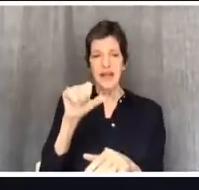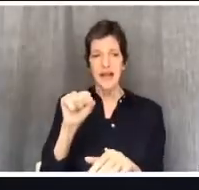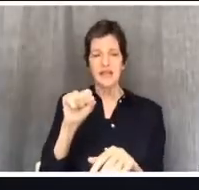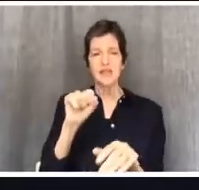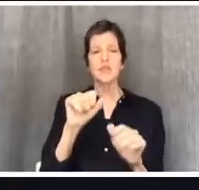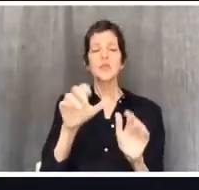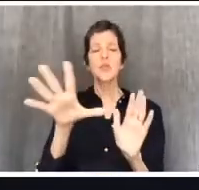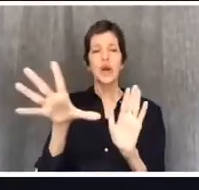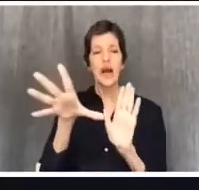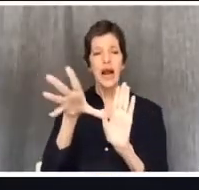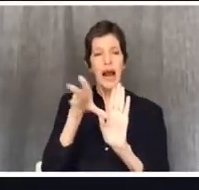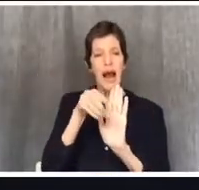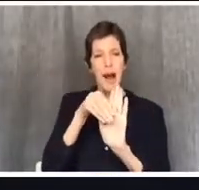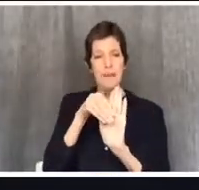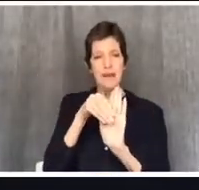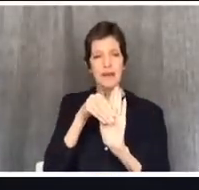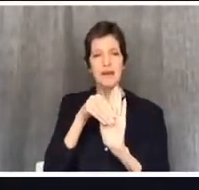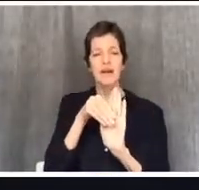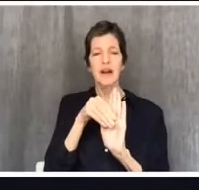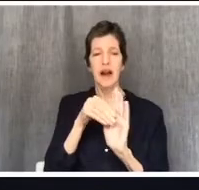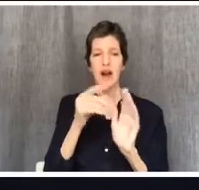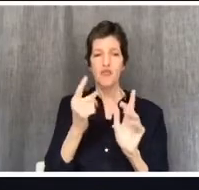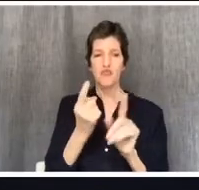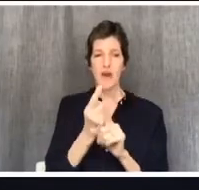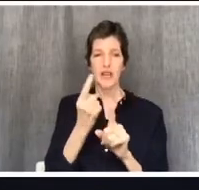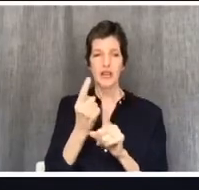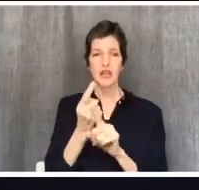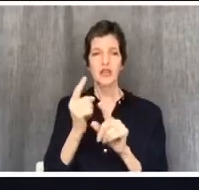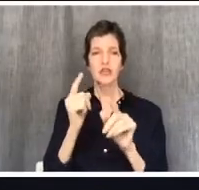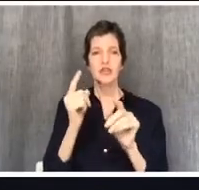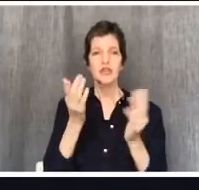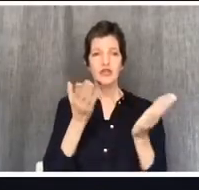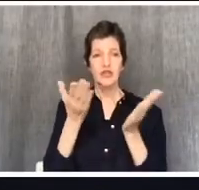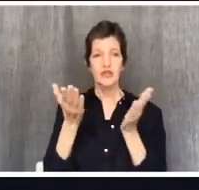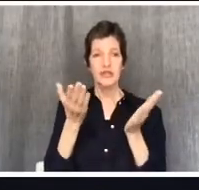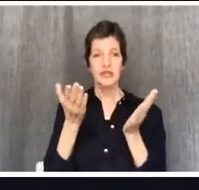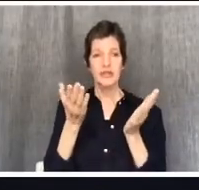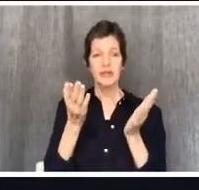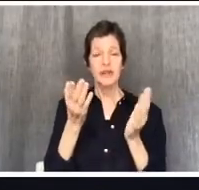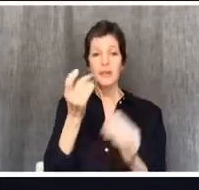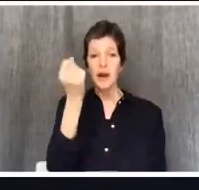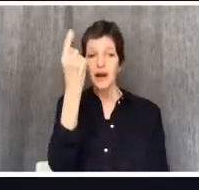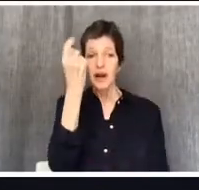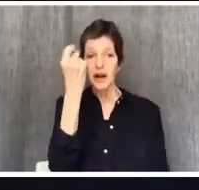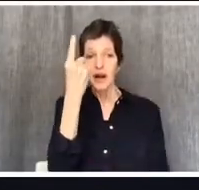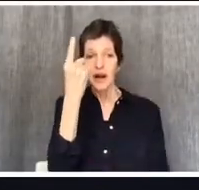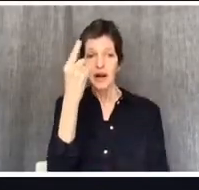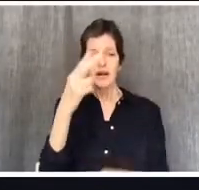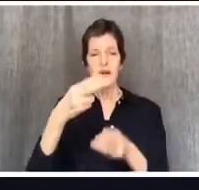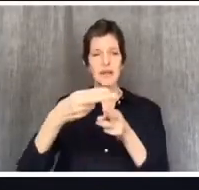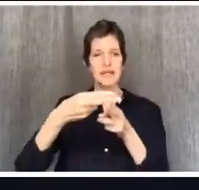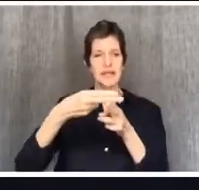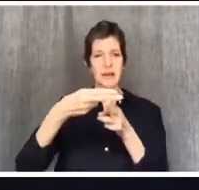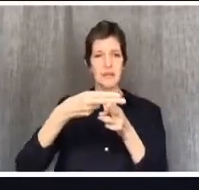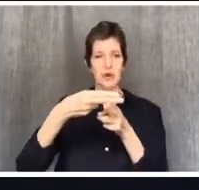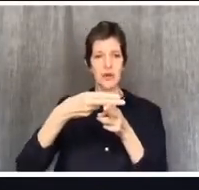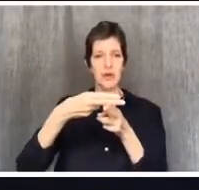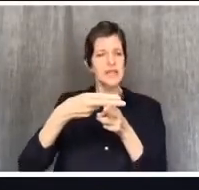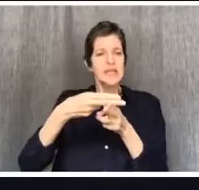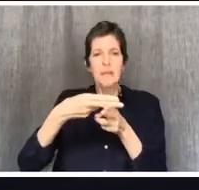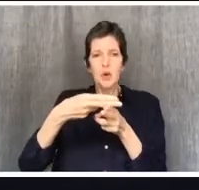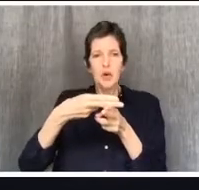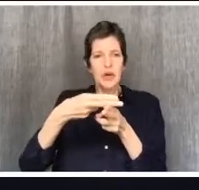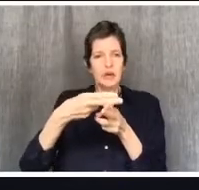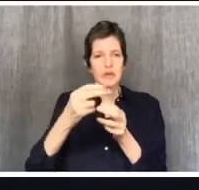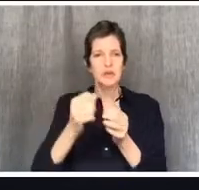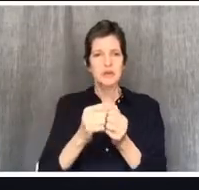But it's an accommodation for right now. It's temporary. It might be a long temporary. It might be a back and forth where we get to meet a little bit